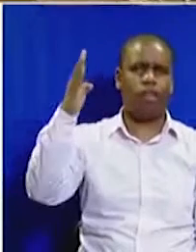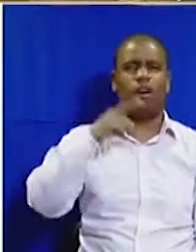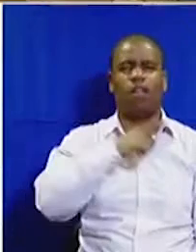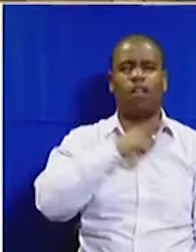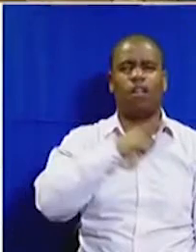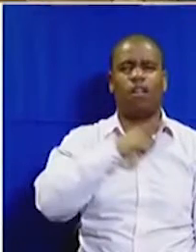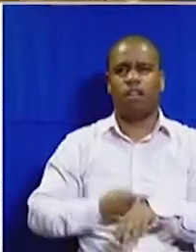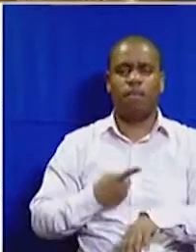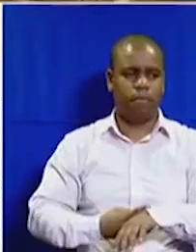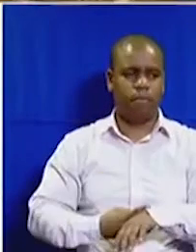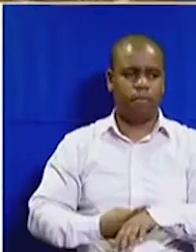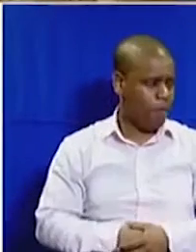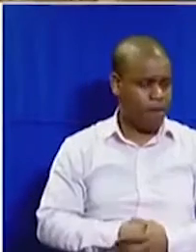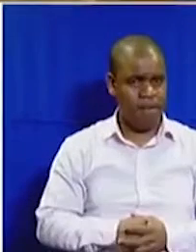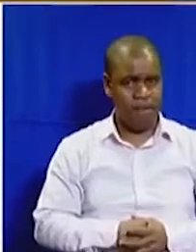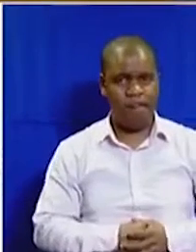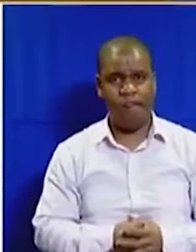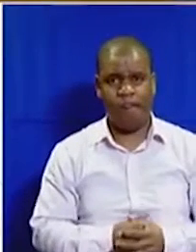Order, order.